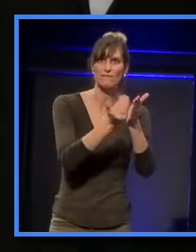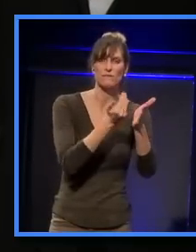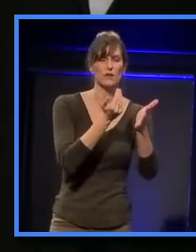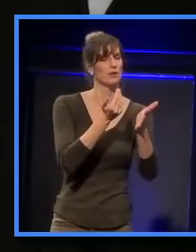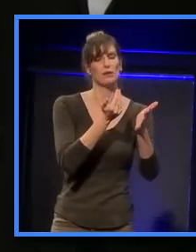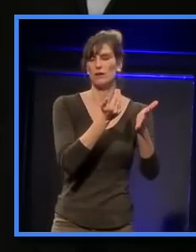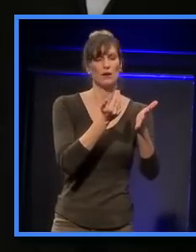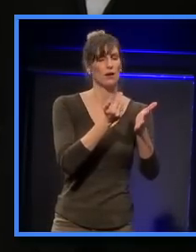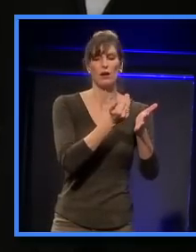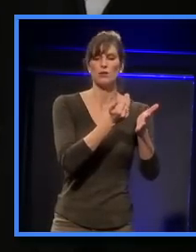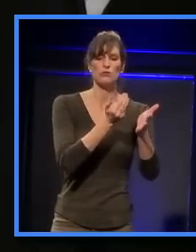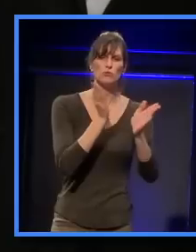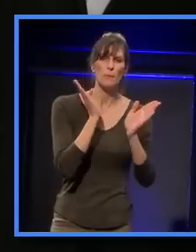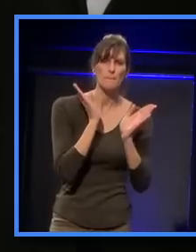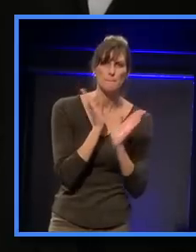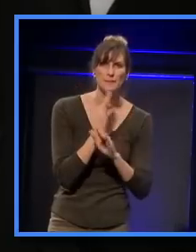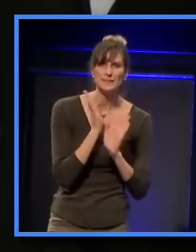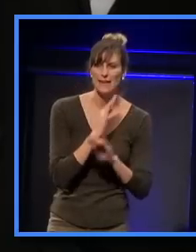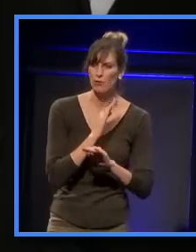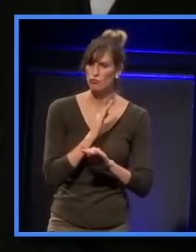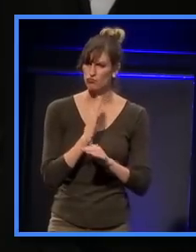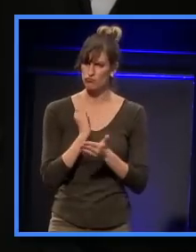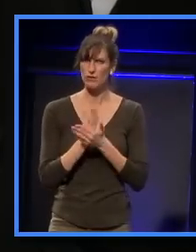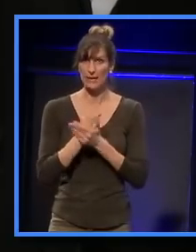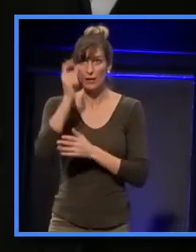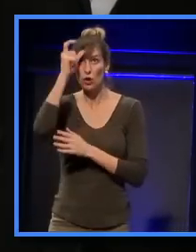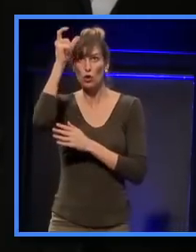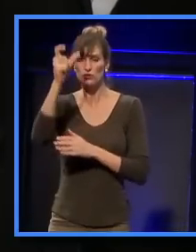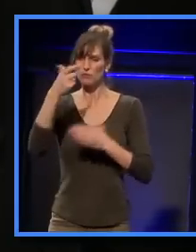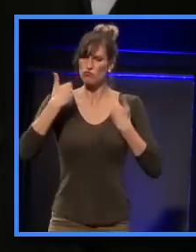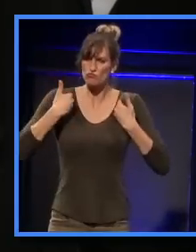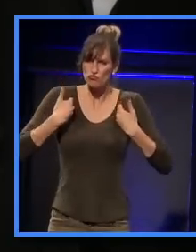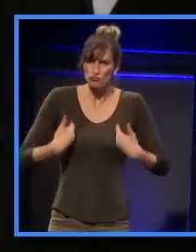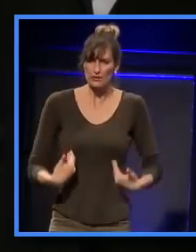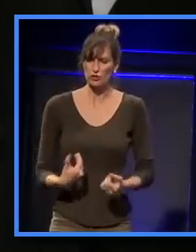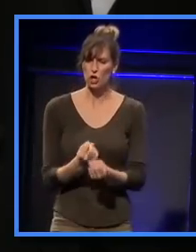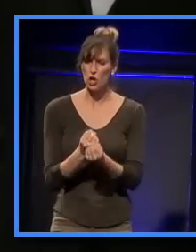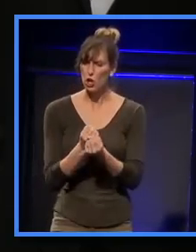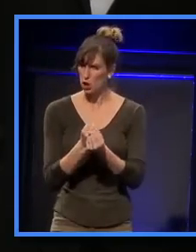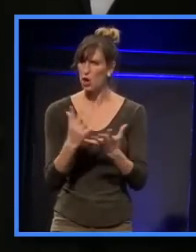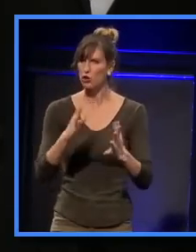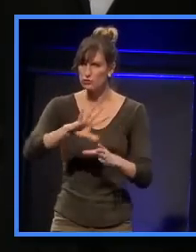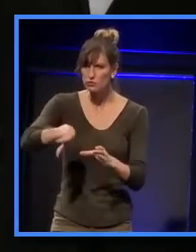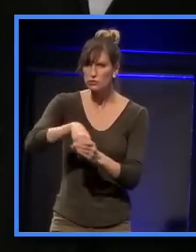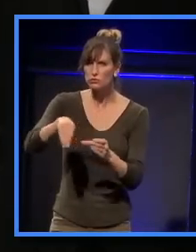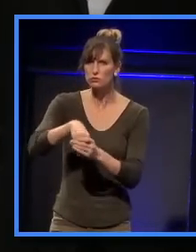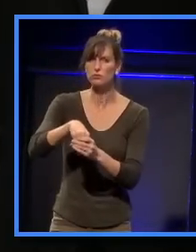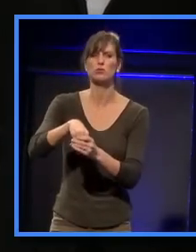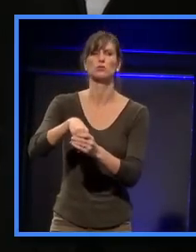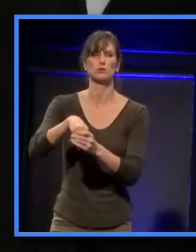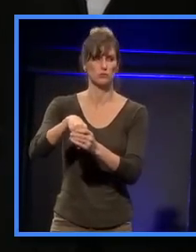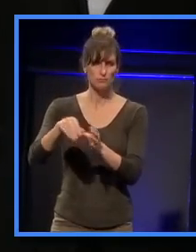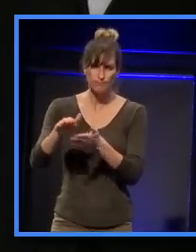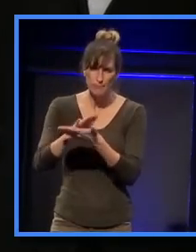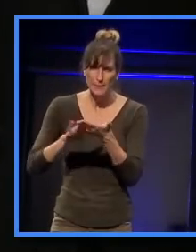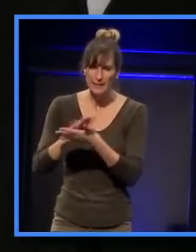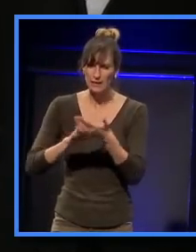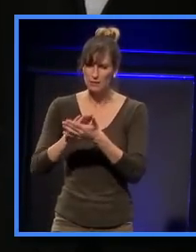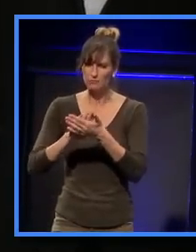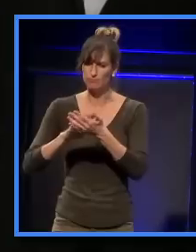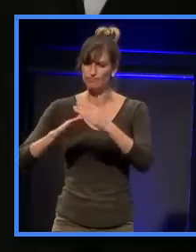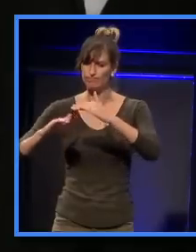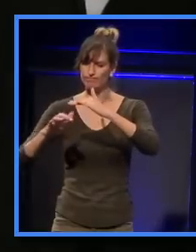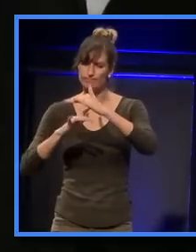colour and the enormous potential of the concept, you know, which is, which is really meant to be. And certainly there's an enormously strong body of, of academic